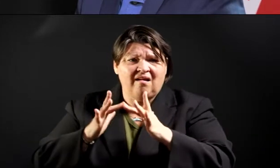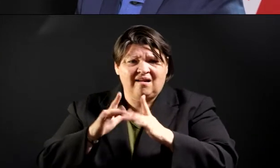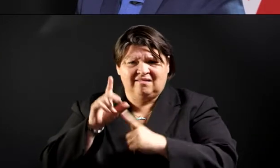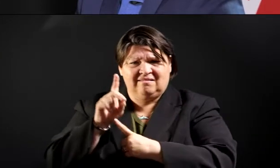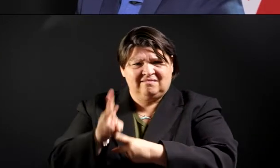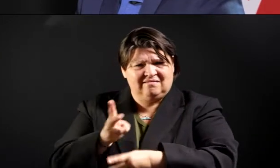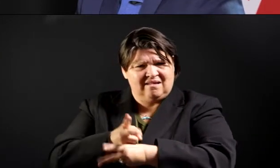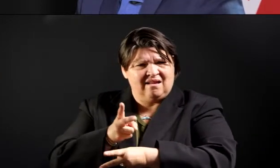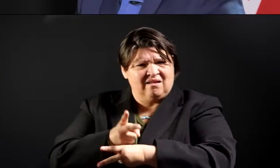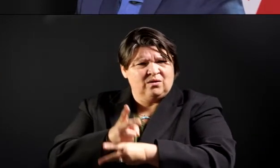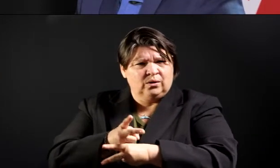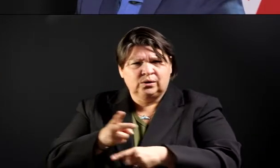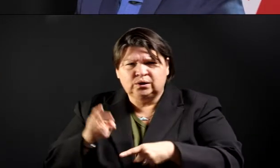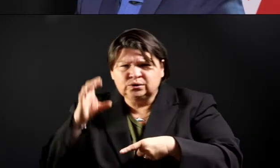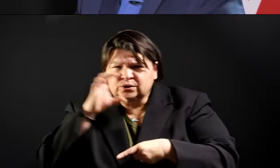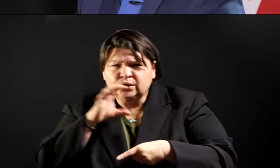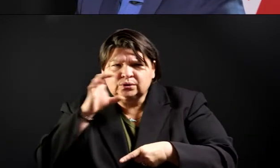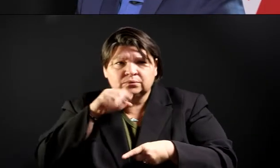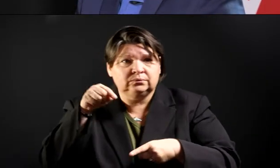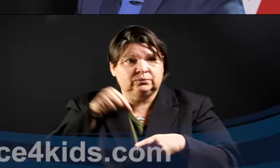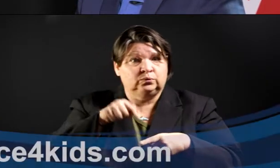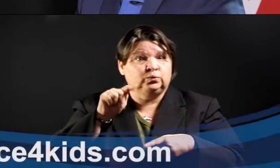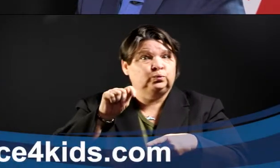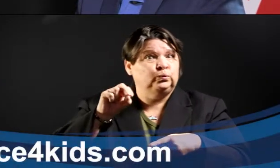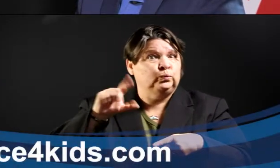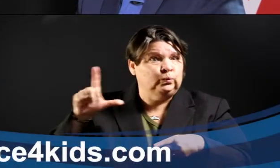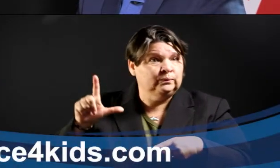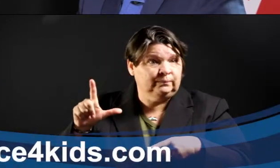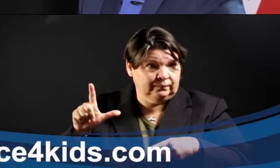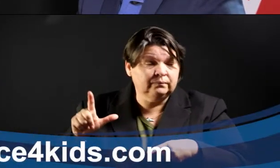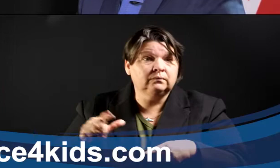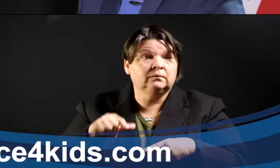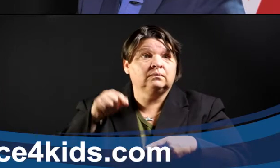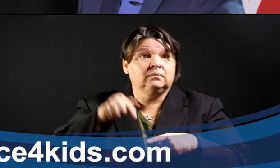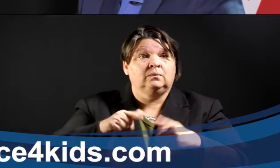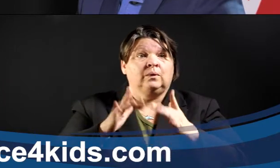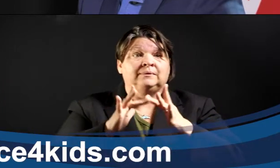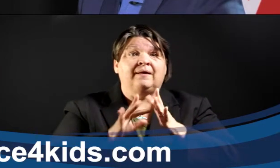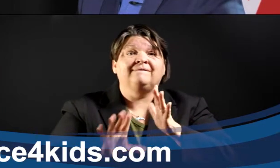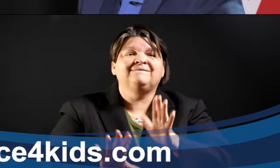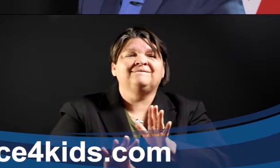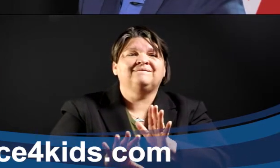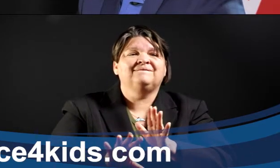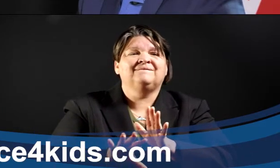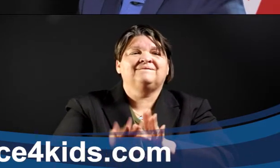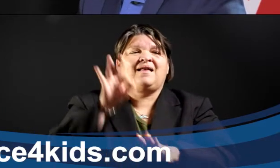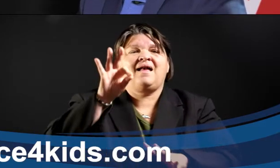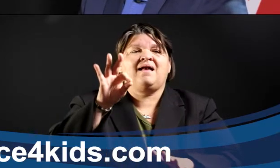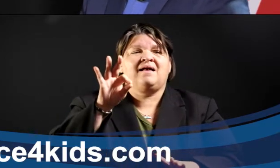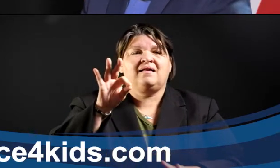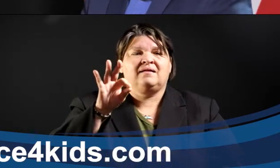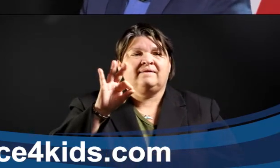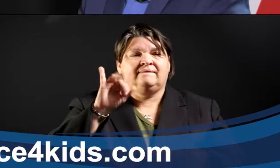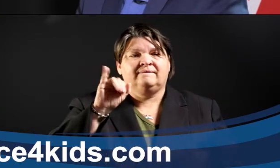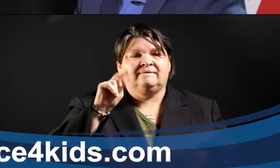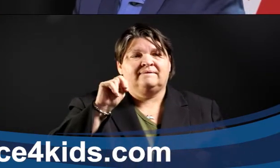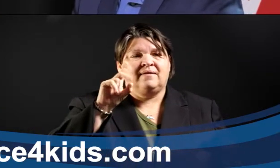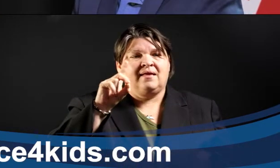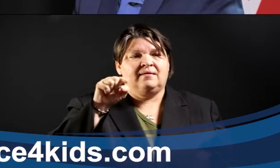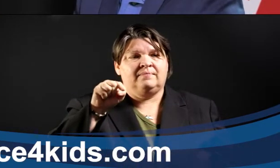search tool. And the website is called find.bestplace. And it's the number for